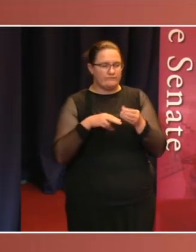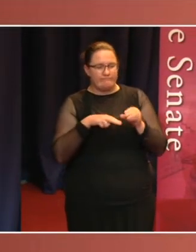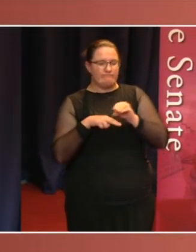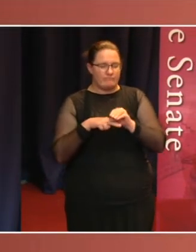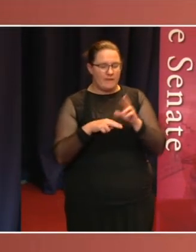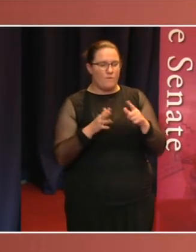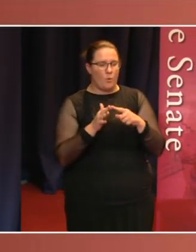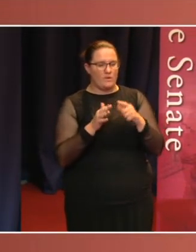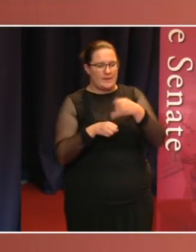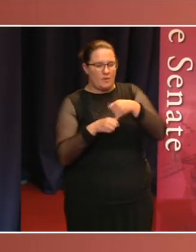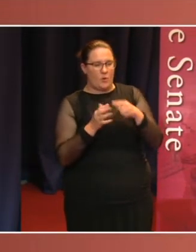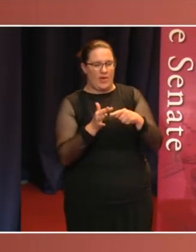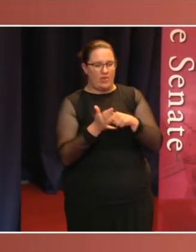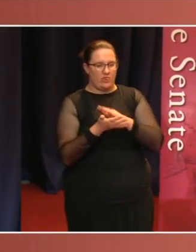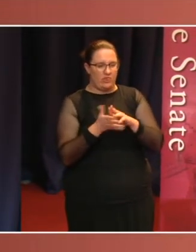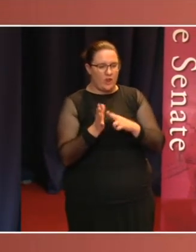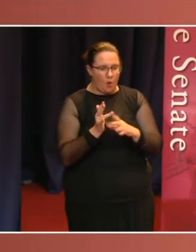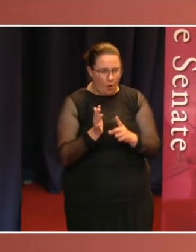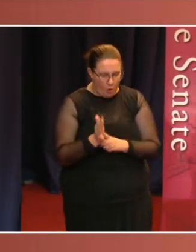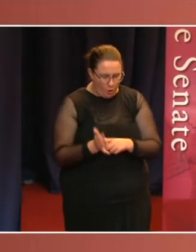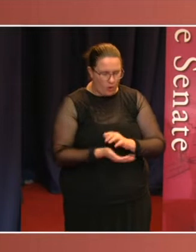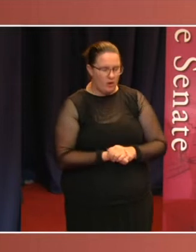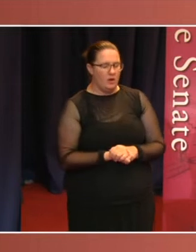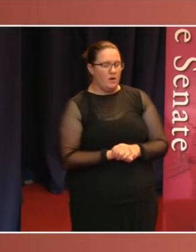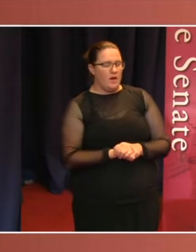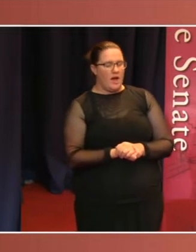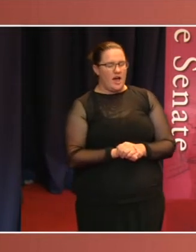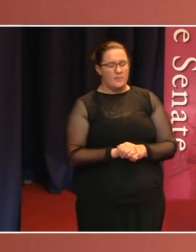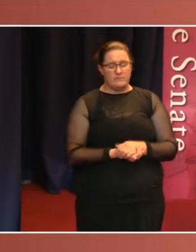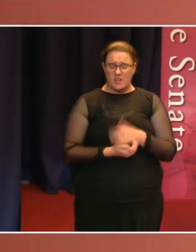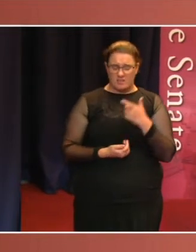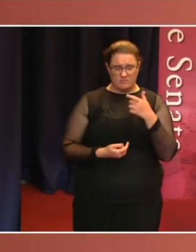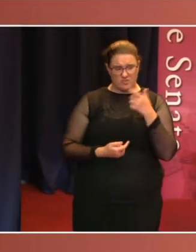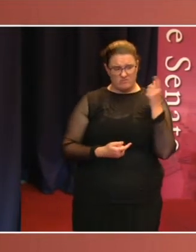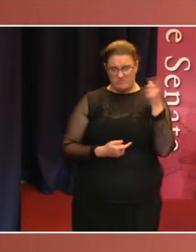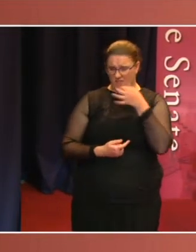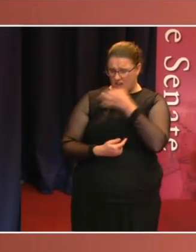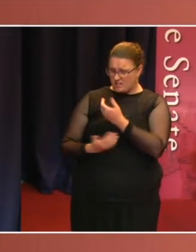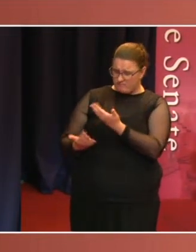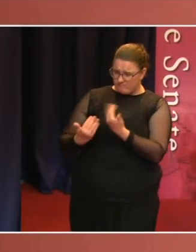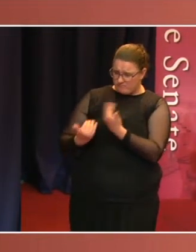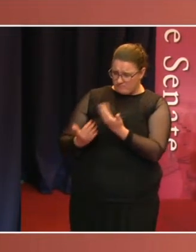related to the scheme, which the government had advised multiple times that it would not do.